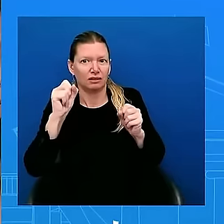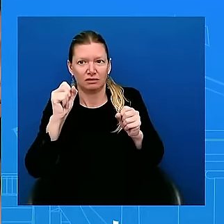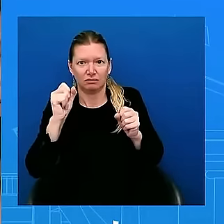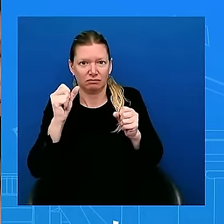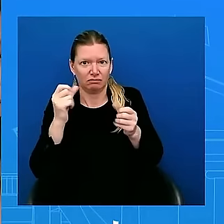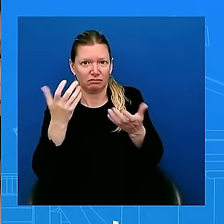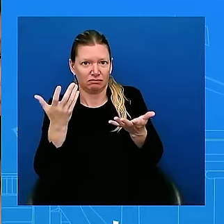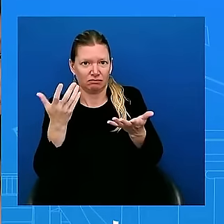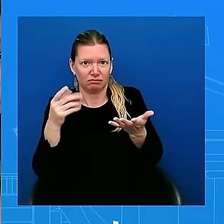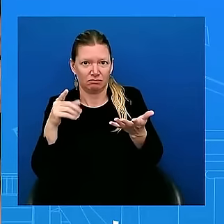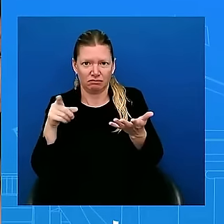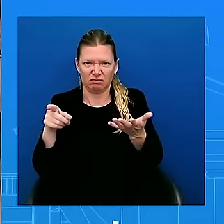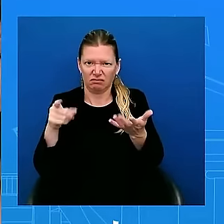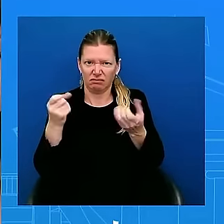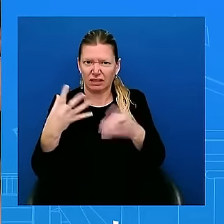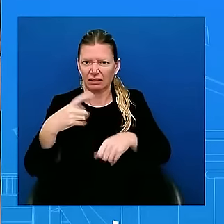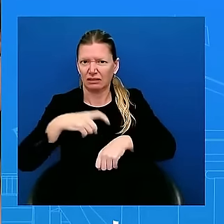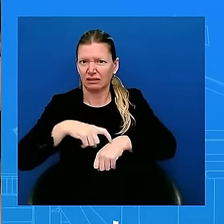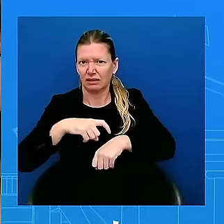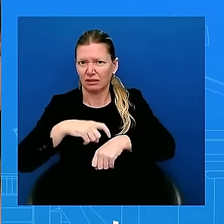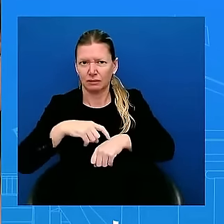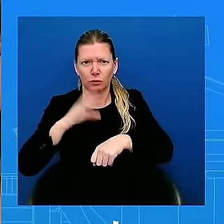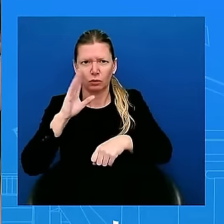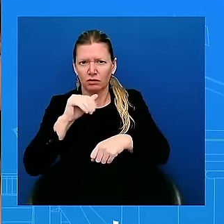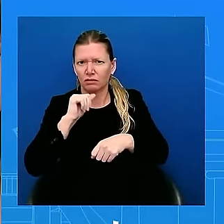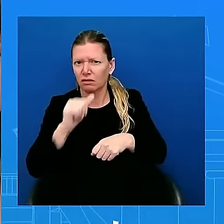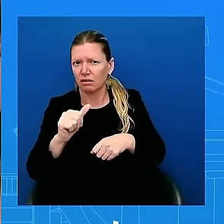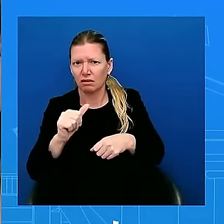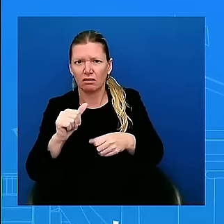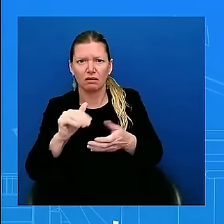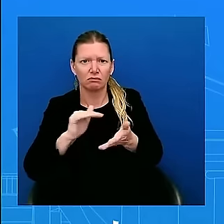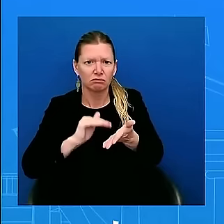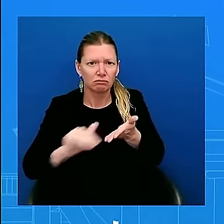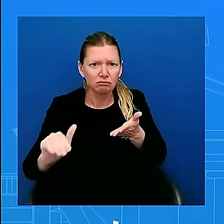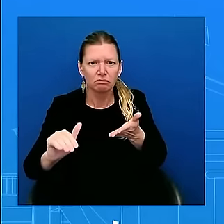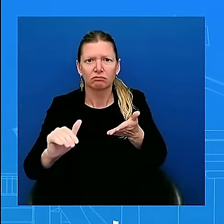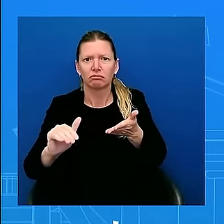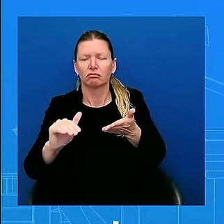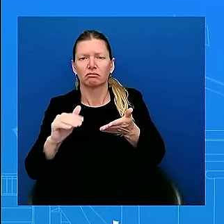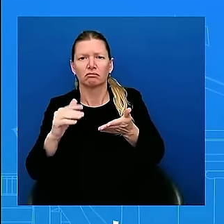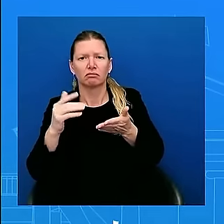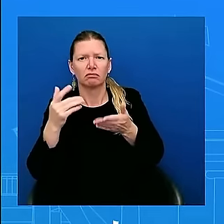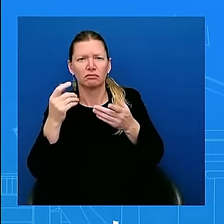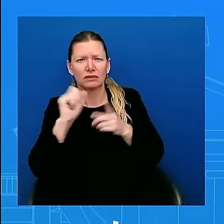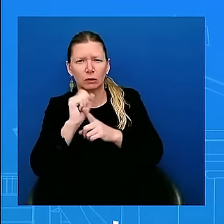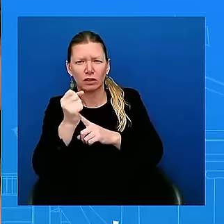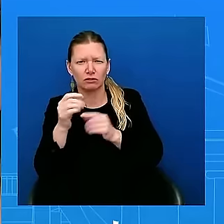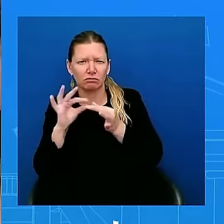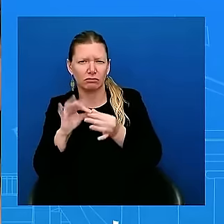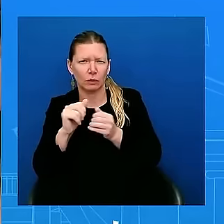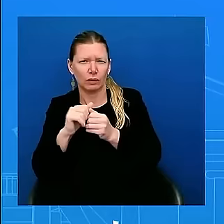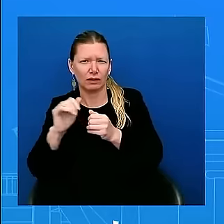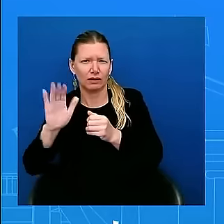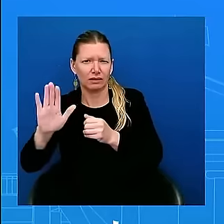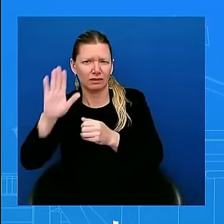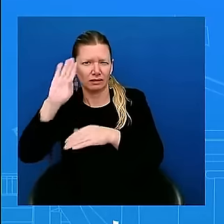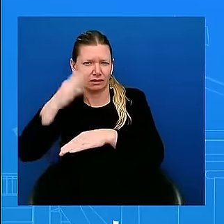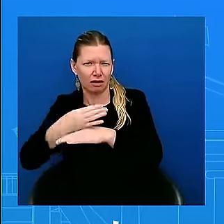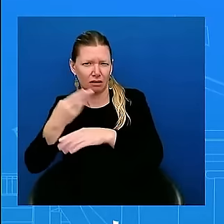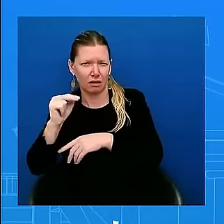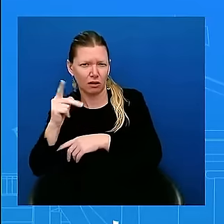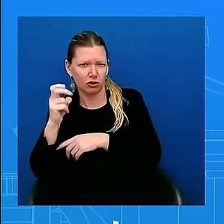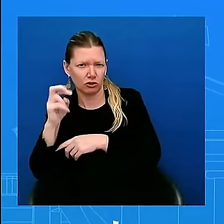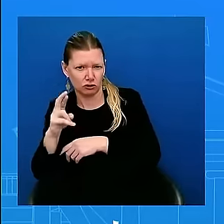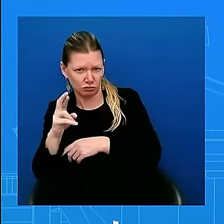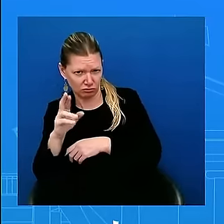that that is not going to change over the next six months. The president's saying he would not... It's still a no. It's still a no. It will always be a no. It's still a no. It